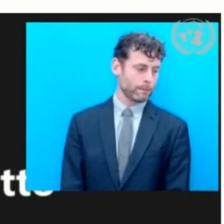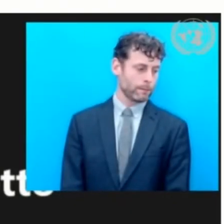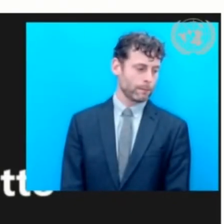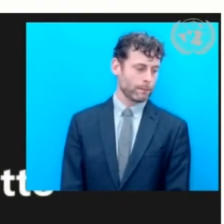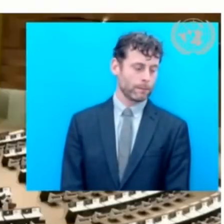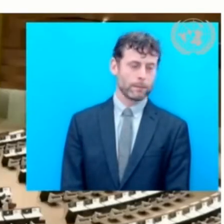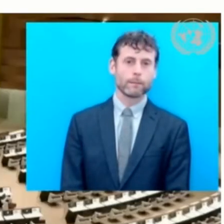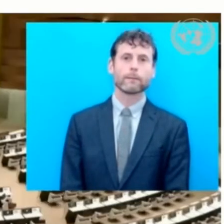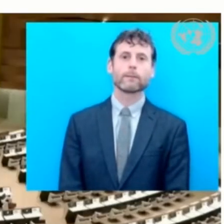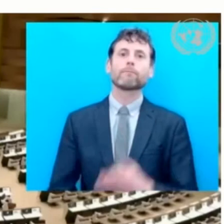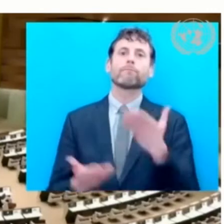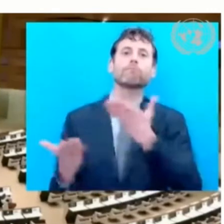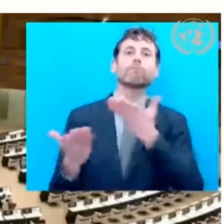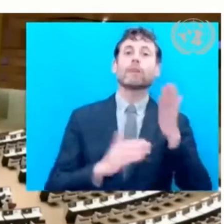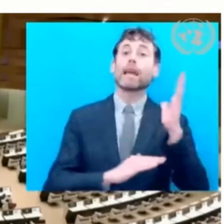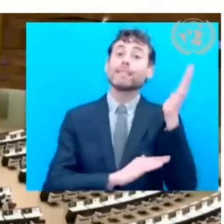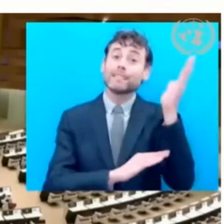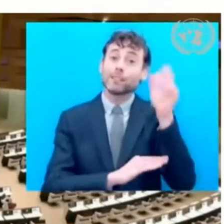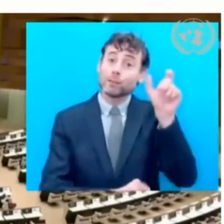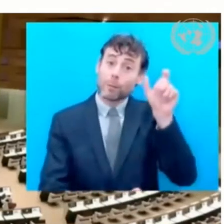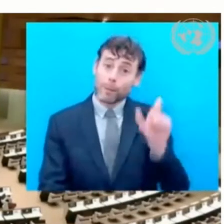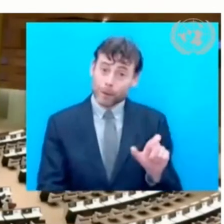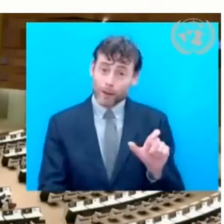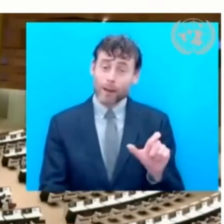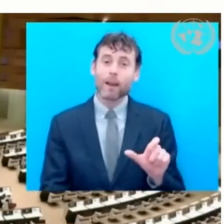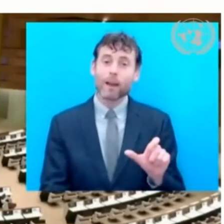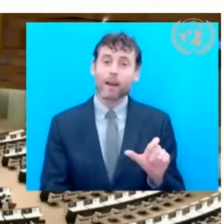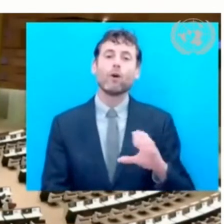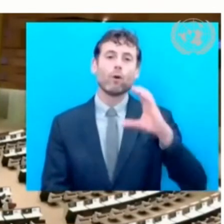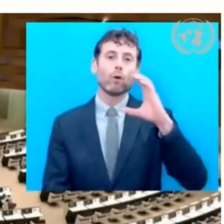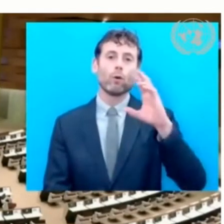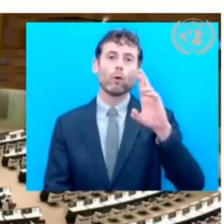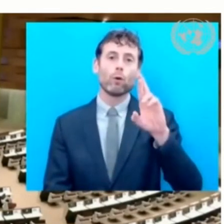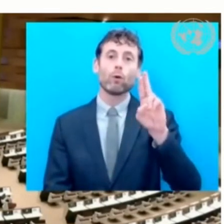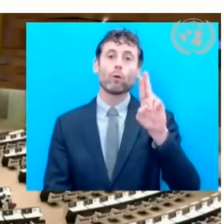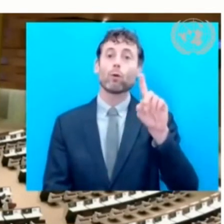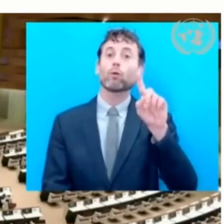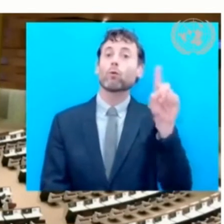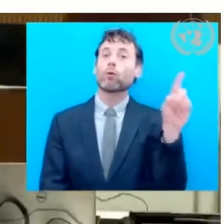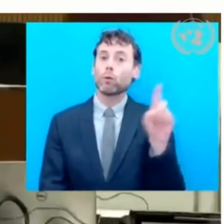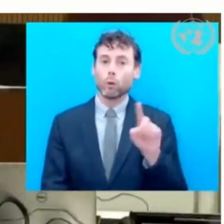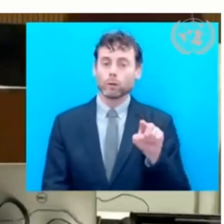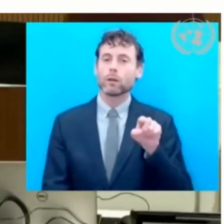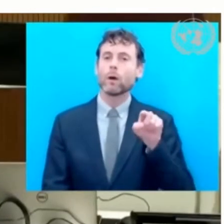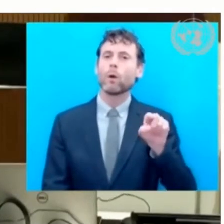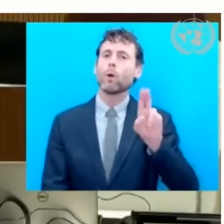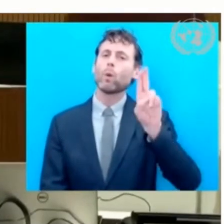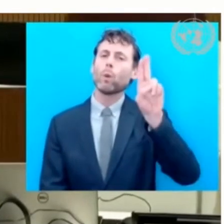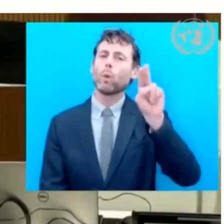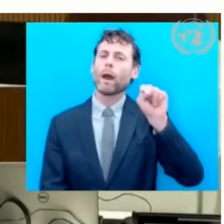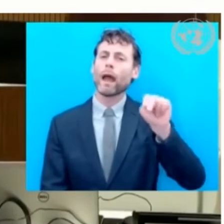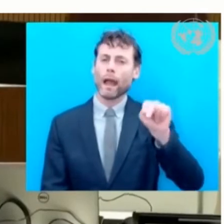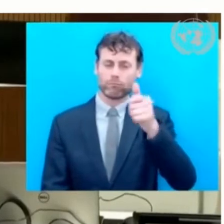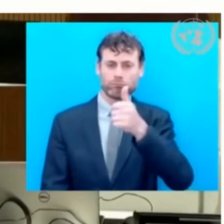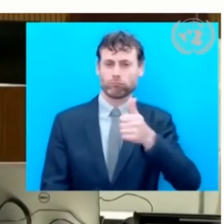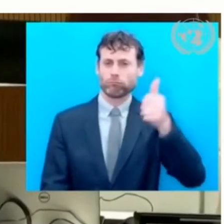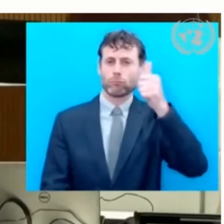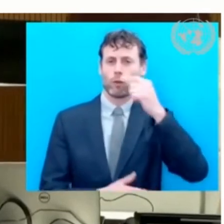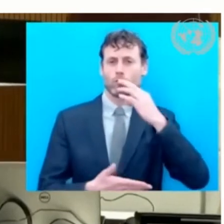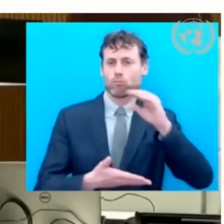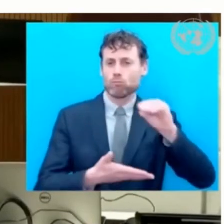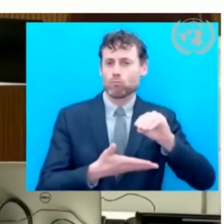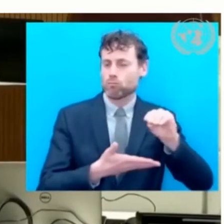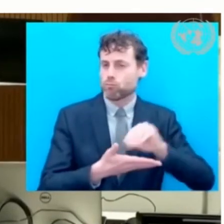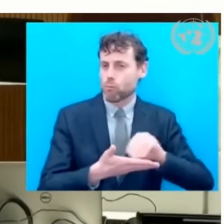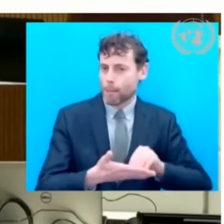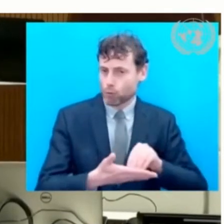Next speaker, Ms. Alice Krutz, UN Special Rapporteur on the elimination of discrimination against persons